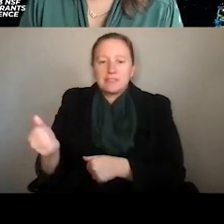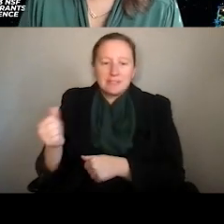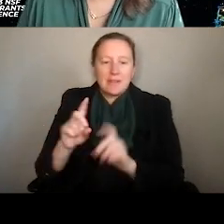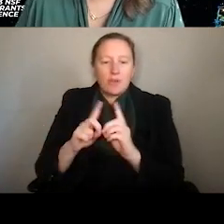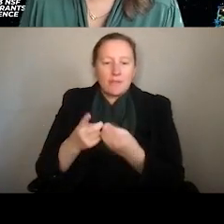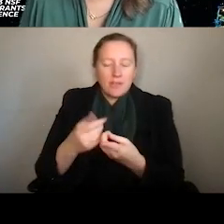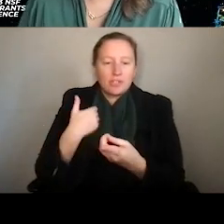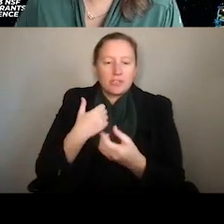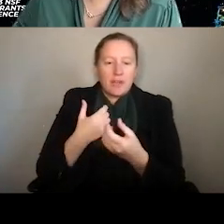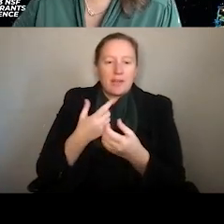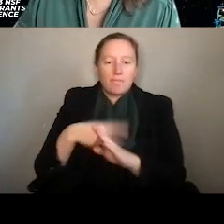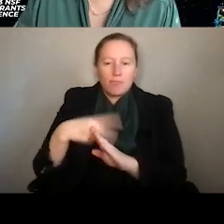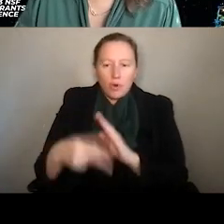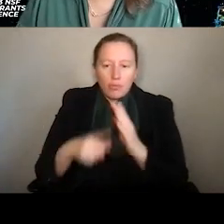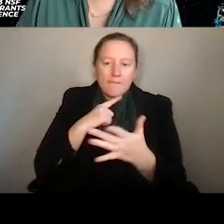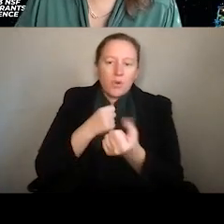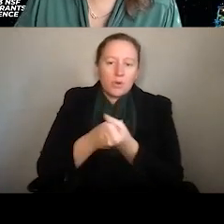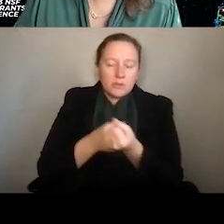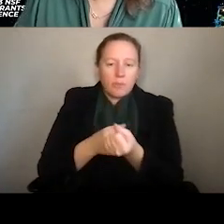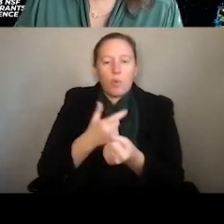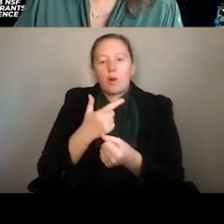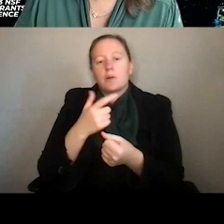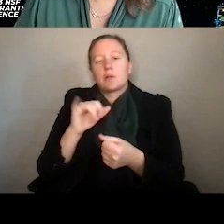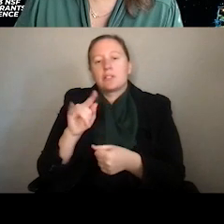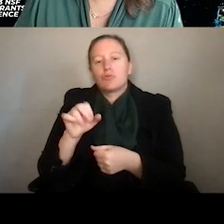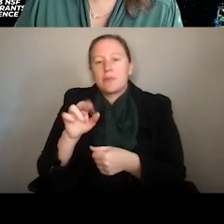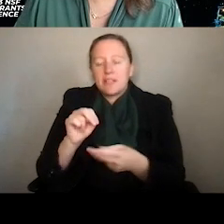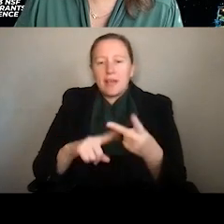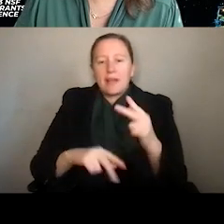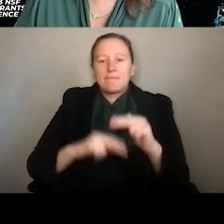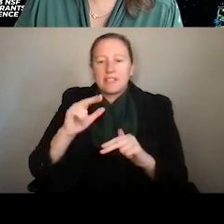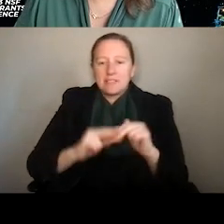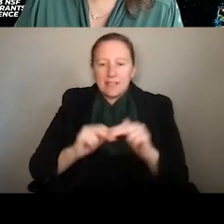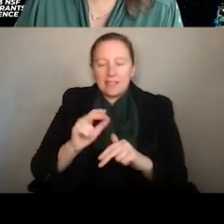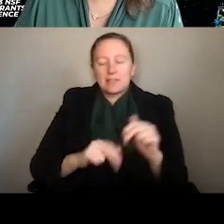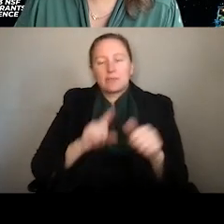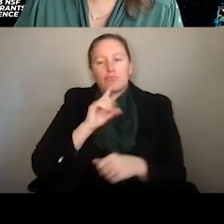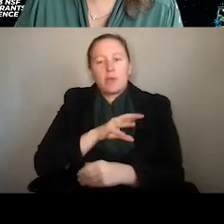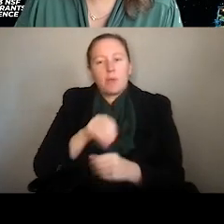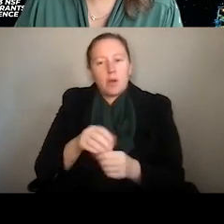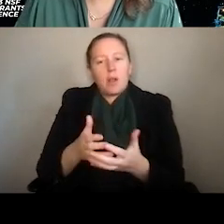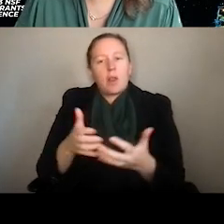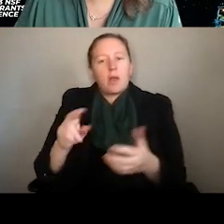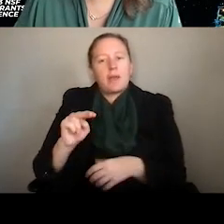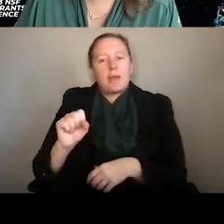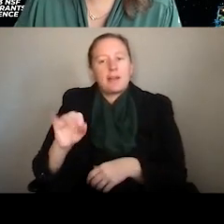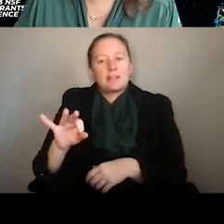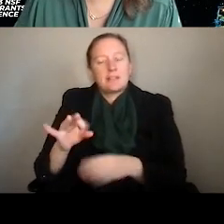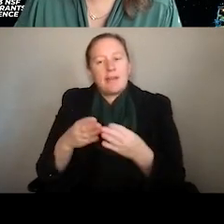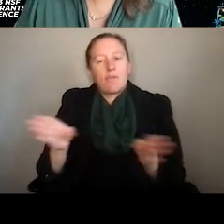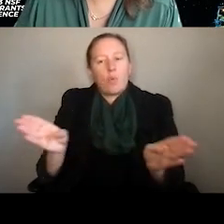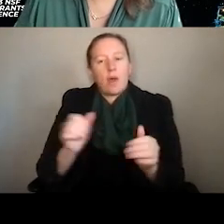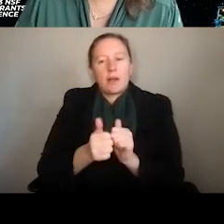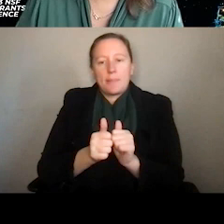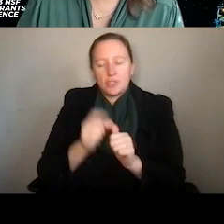you can explore to support instrumentation and facilities. And GEO really participates a lot in the NSF-wide competitions for major